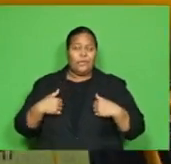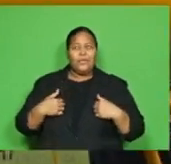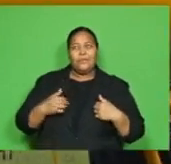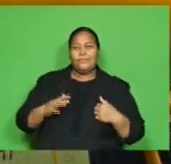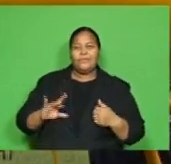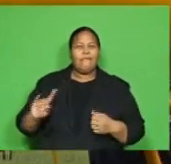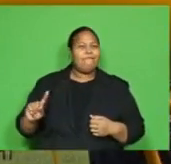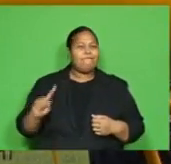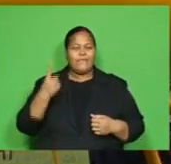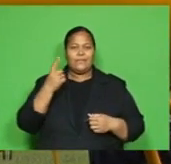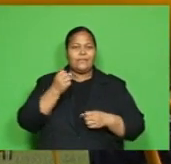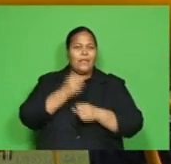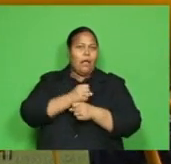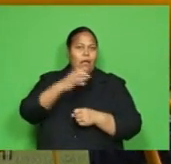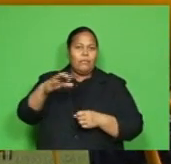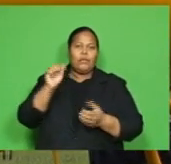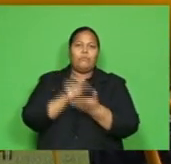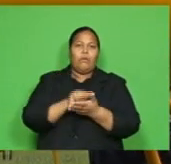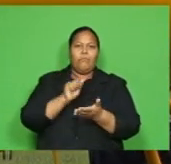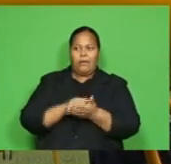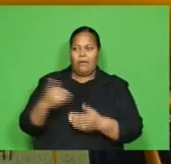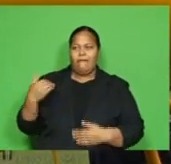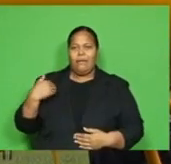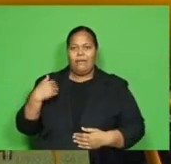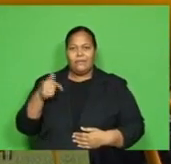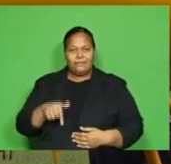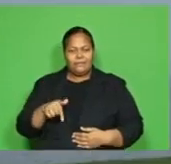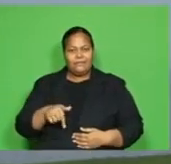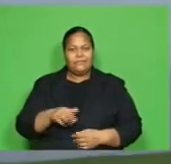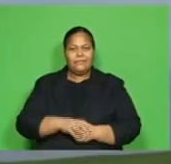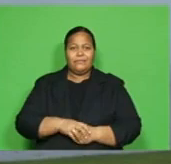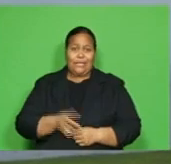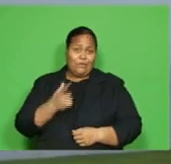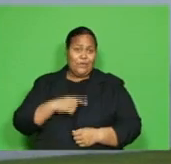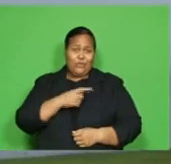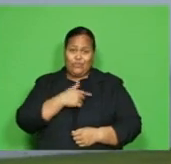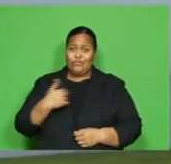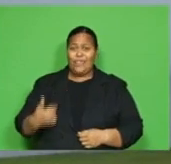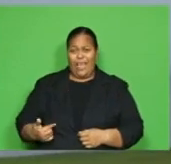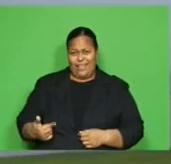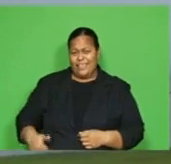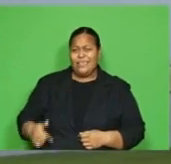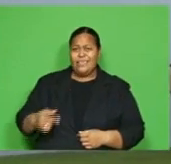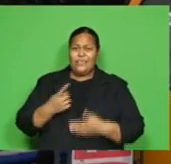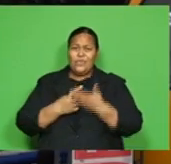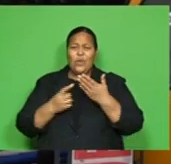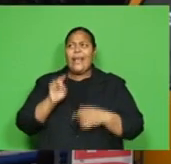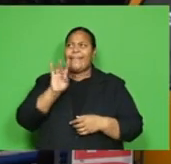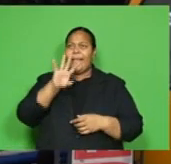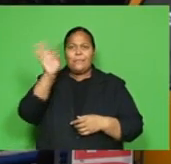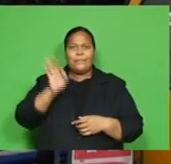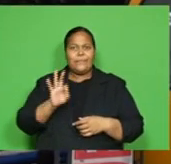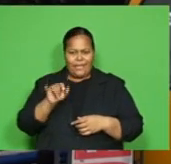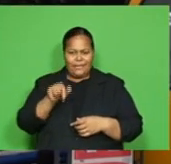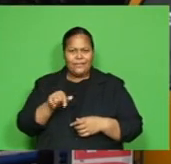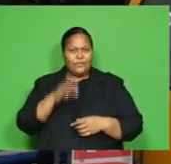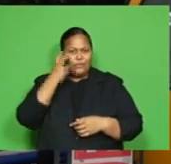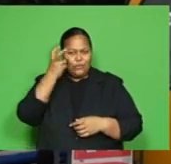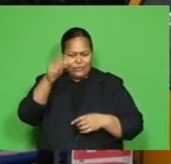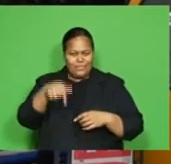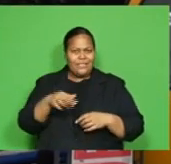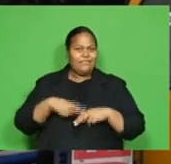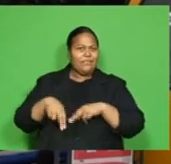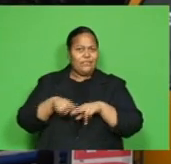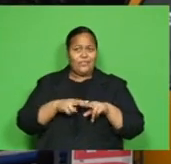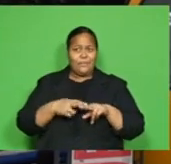companies majorly affected by it because although the Chinese are only about 10% of total tourists in Fiji, being 85%